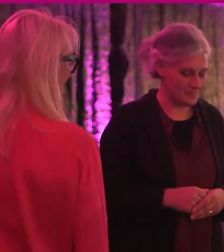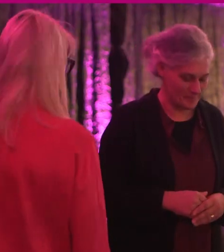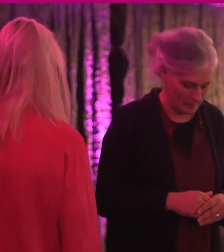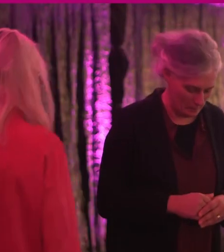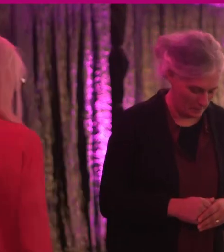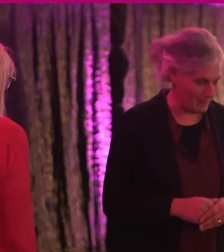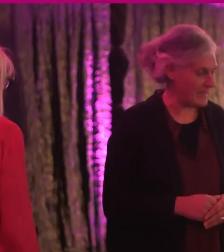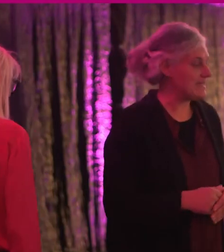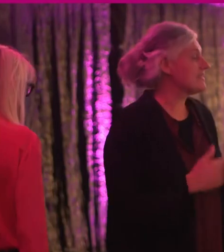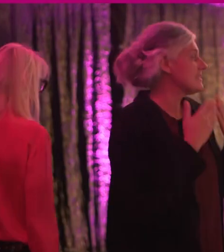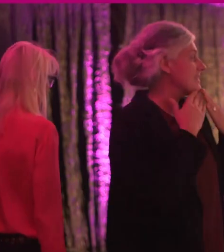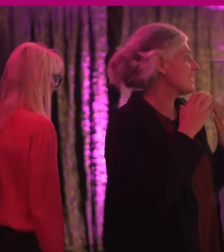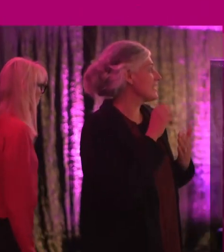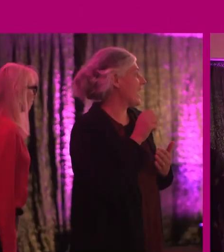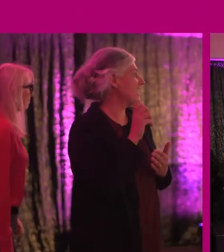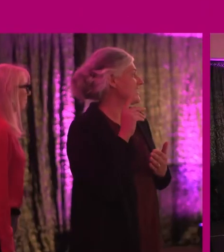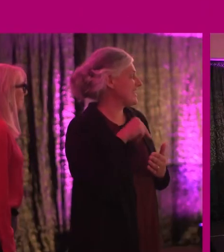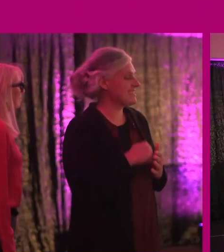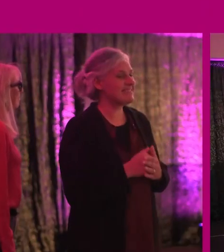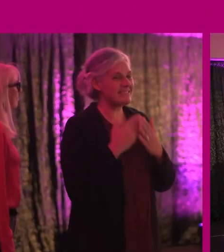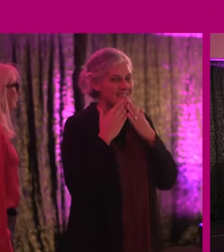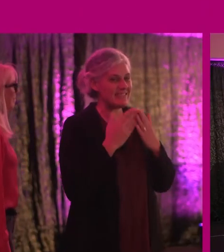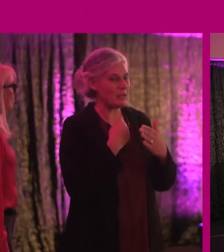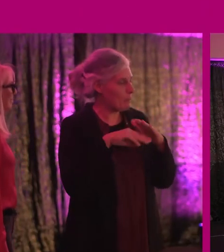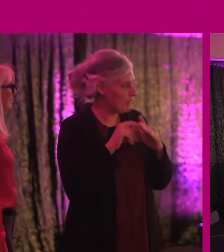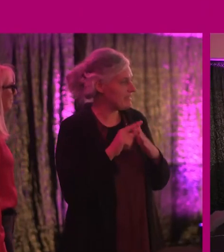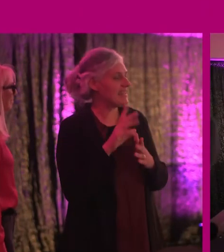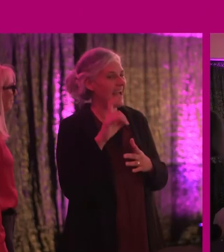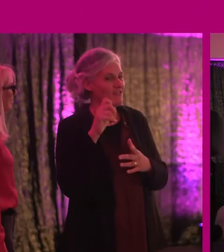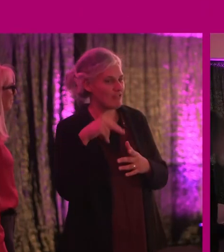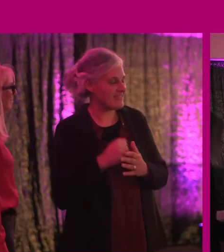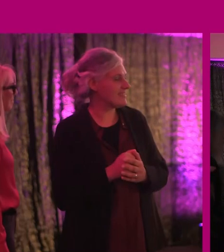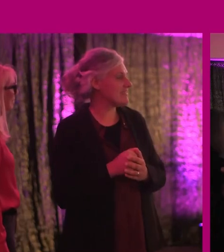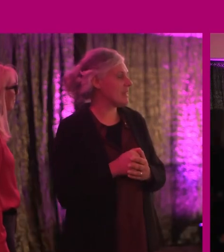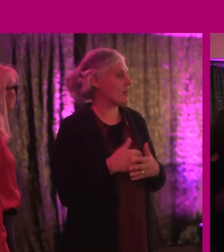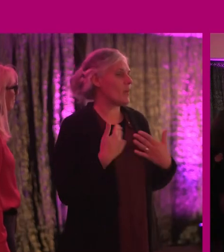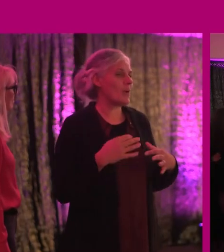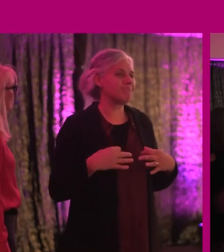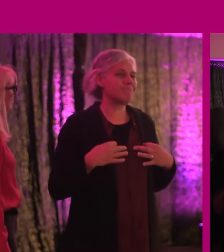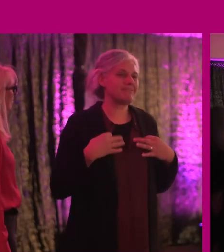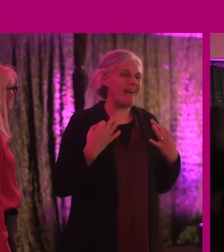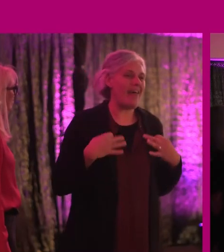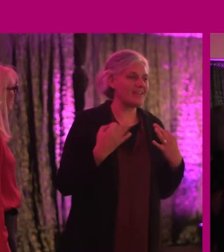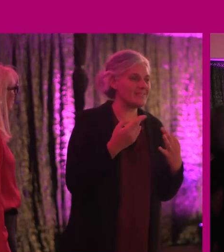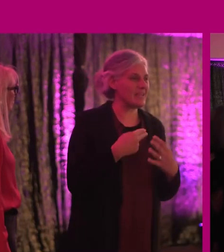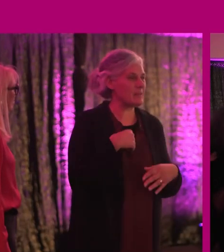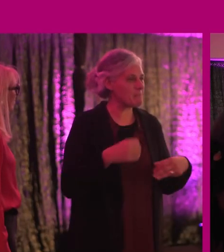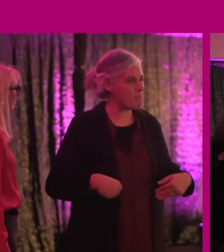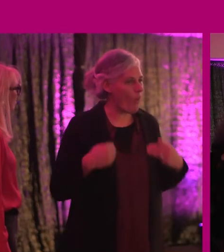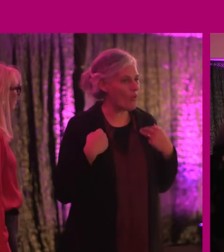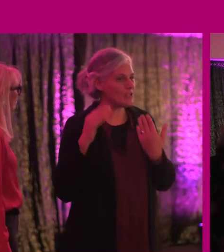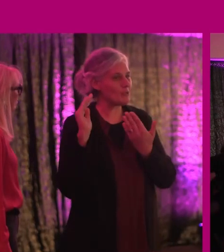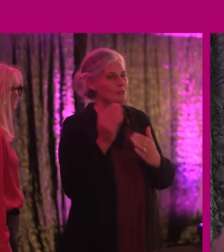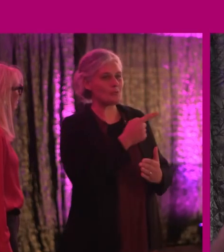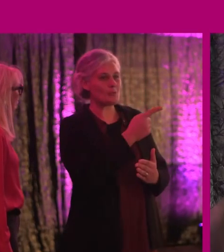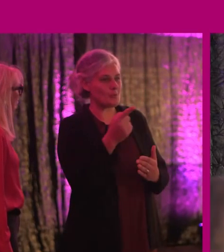Thank you Adrian, thank you Minister and thank you Catherine, our new chairperson. I'm absolutely delighted this morning to introduce to you